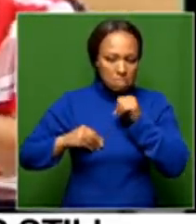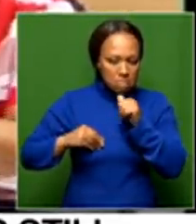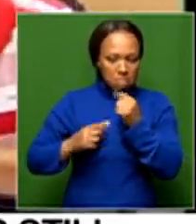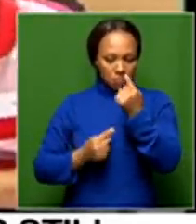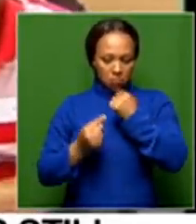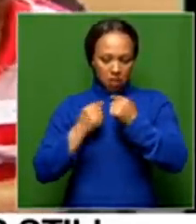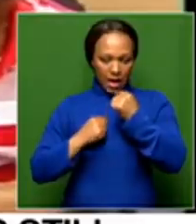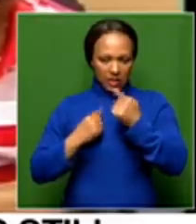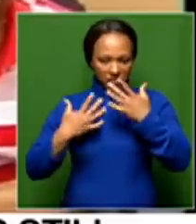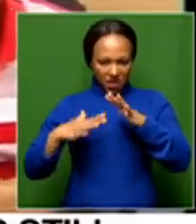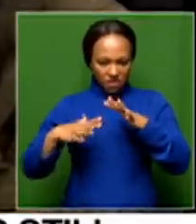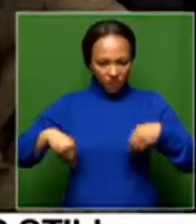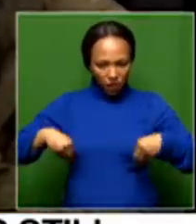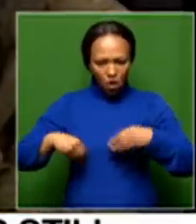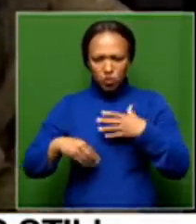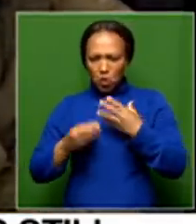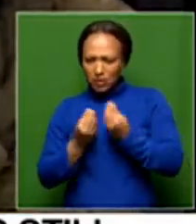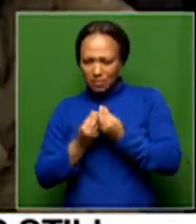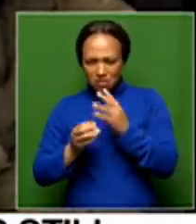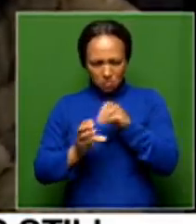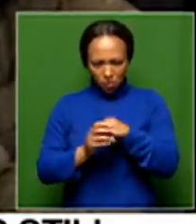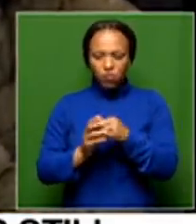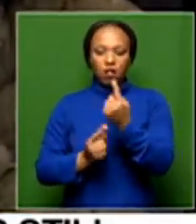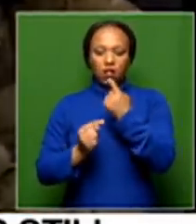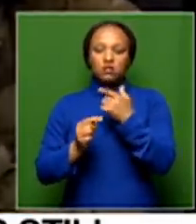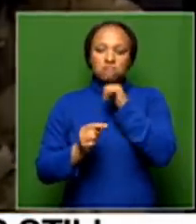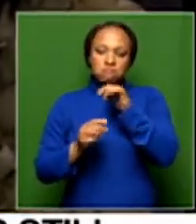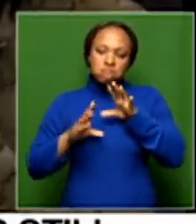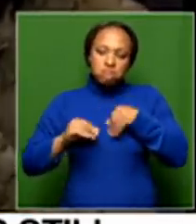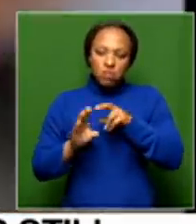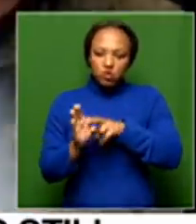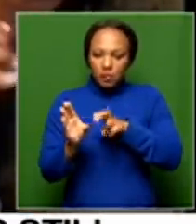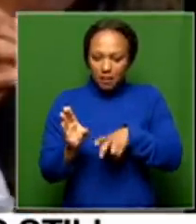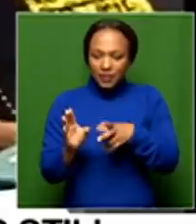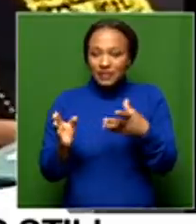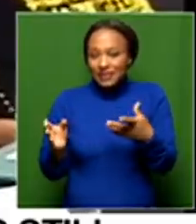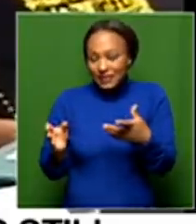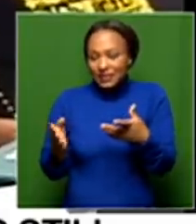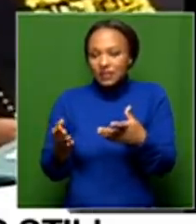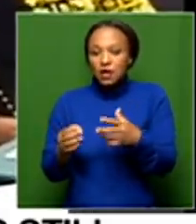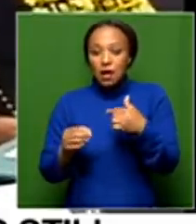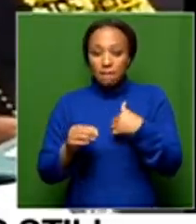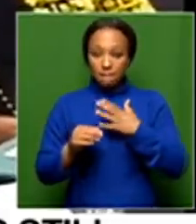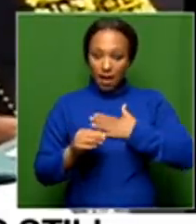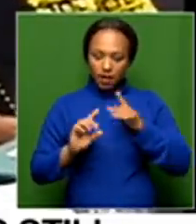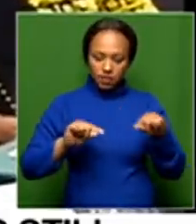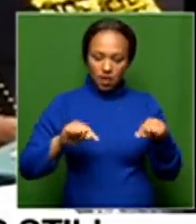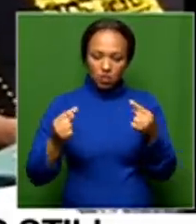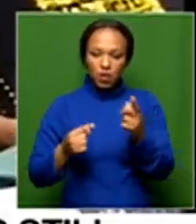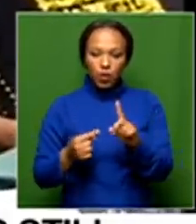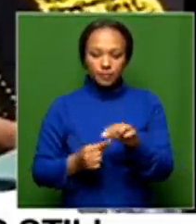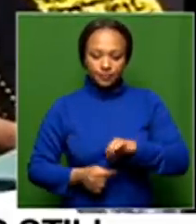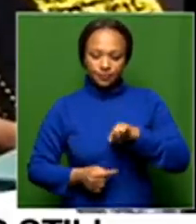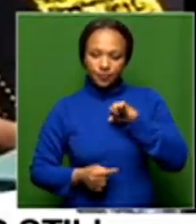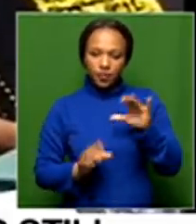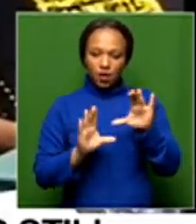allegations and their reputational effects on the ANC, among other things. So once, so my argument is that the integrity